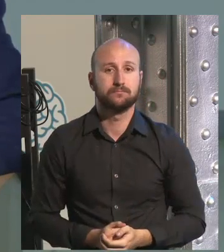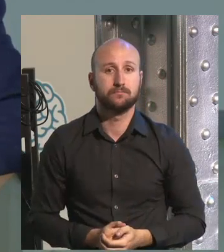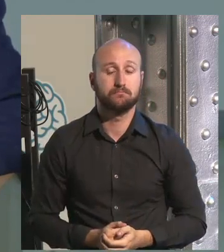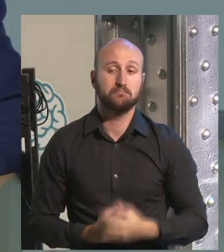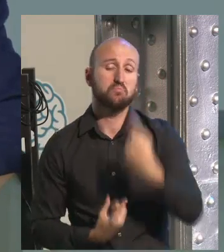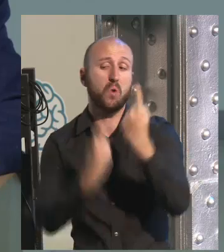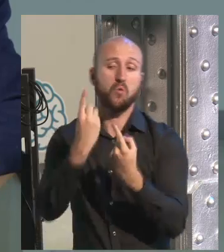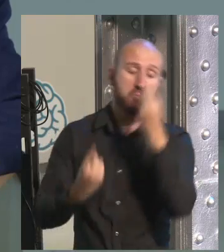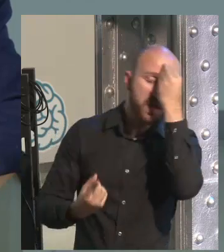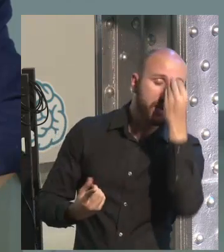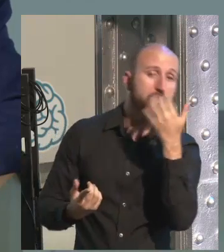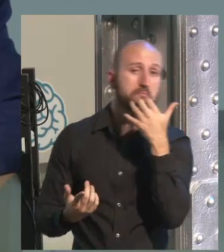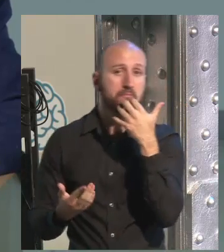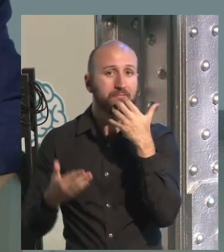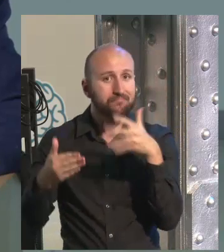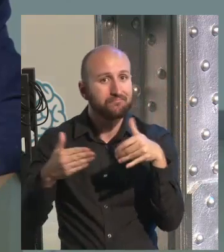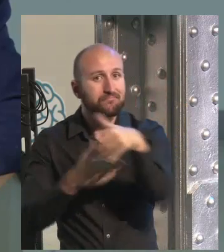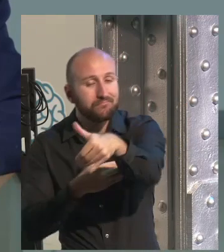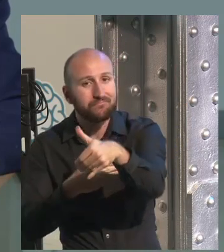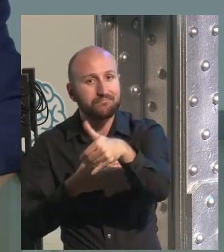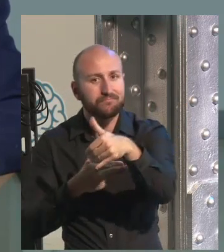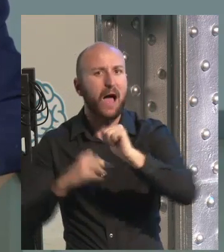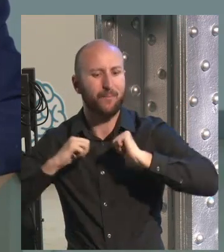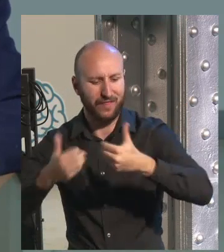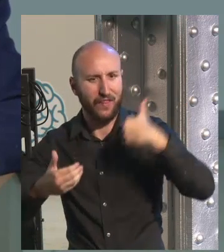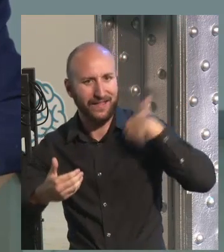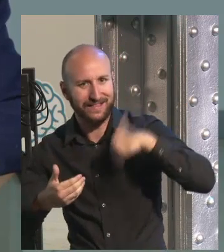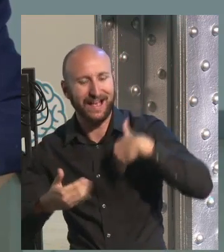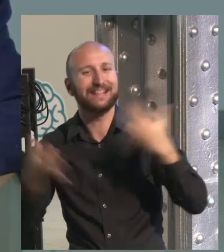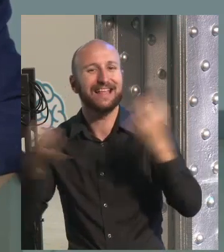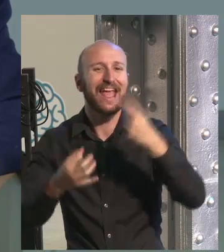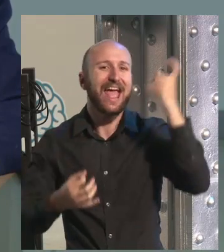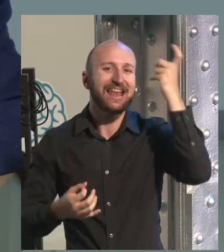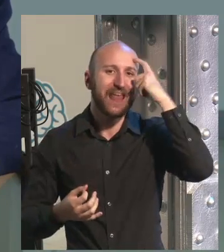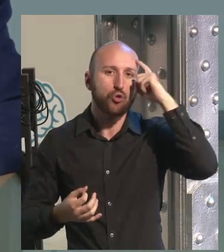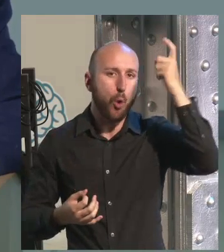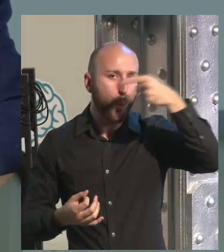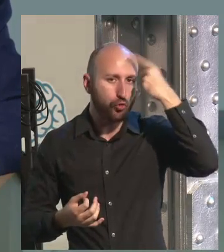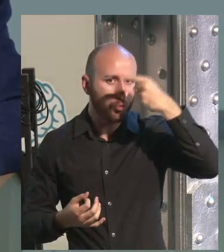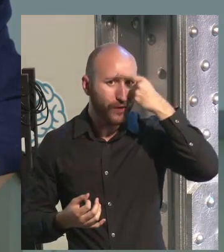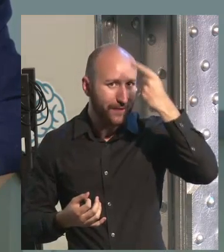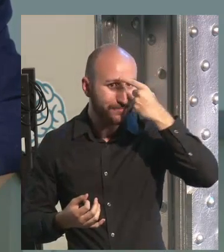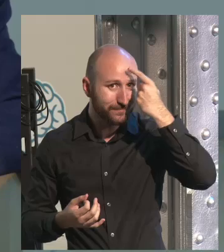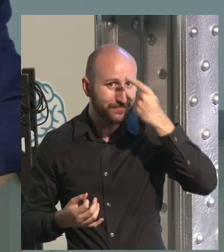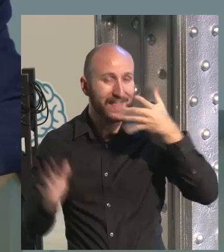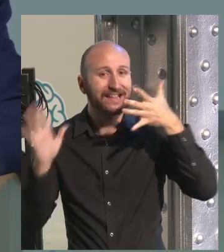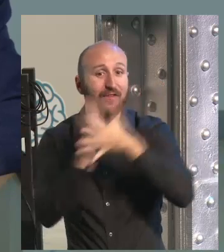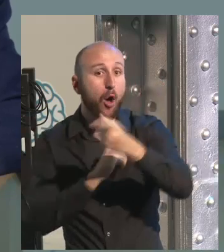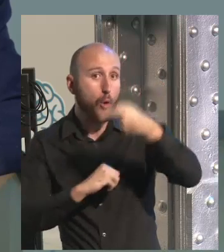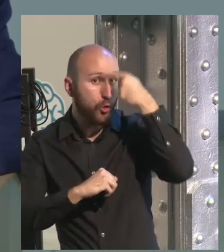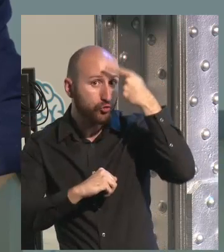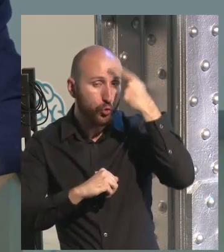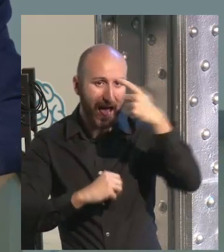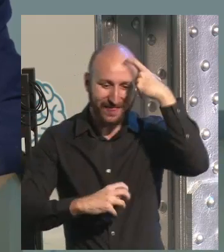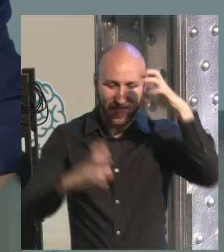technology left? No. We believe that the thing that is going to appear